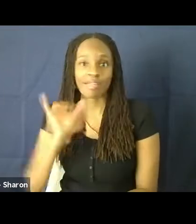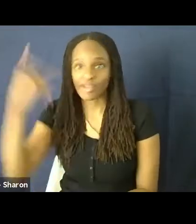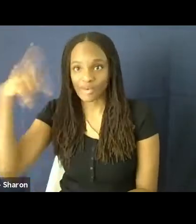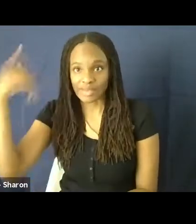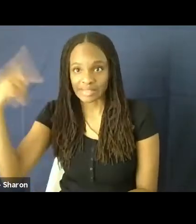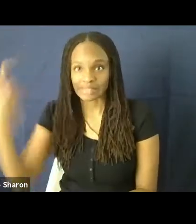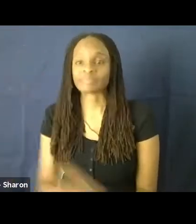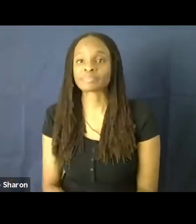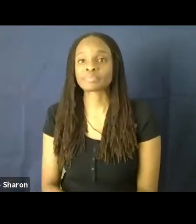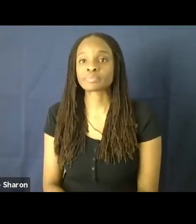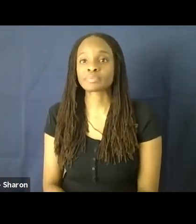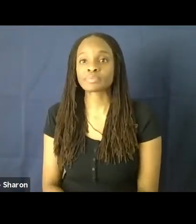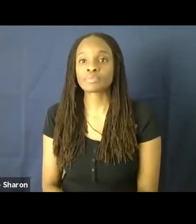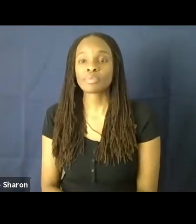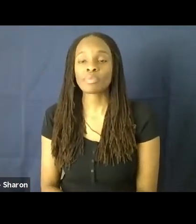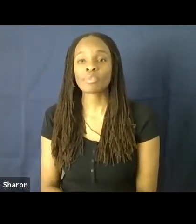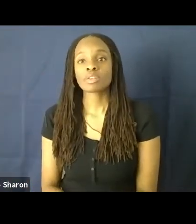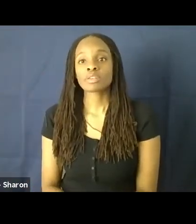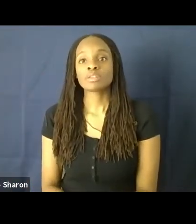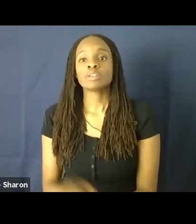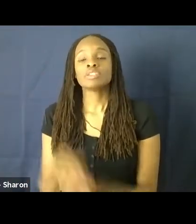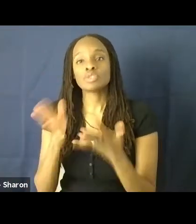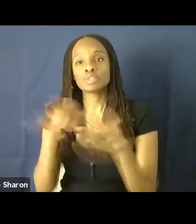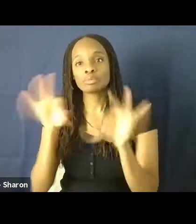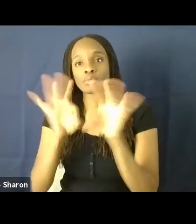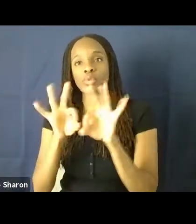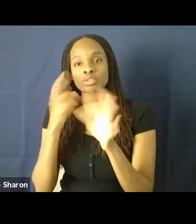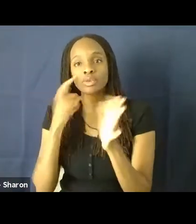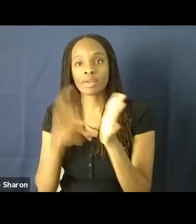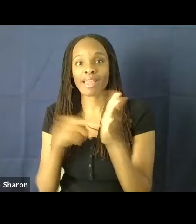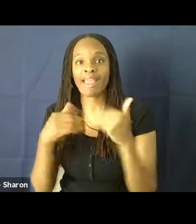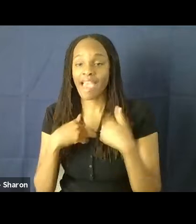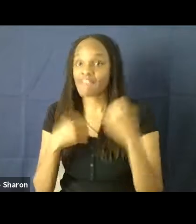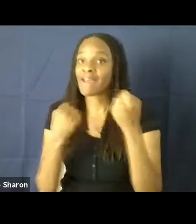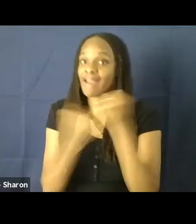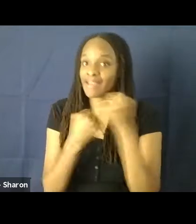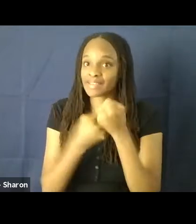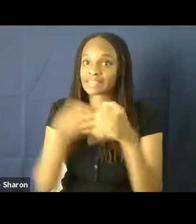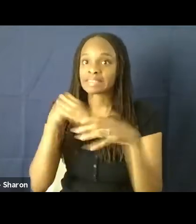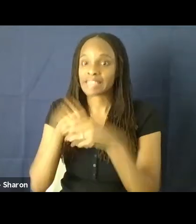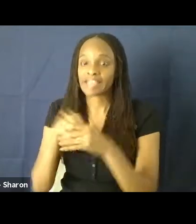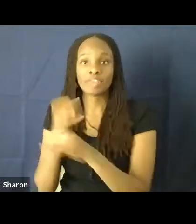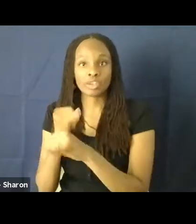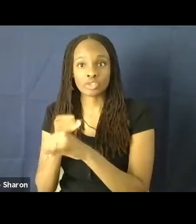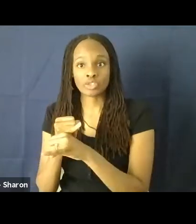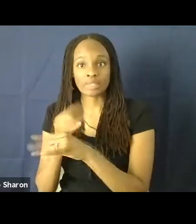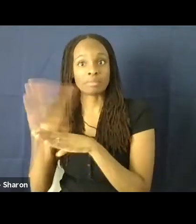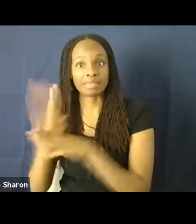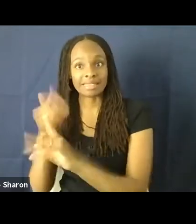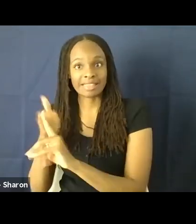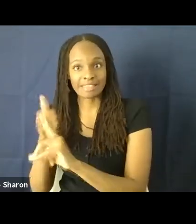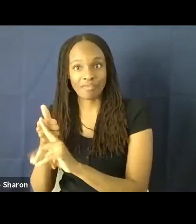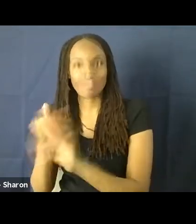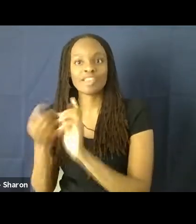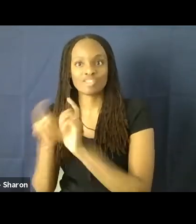All this said, it is important to recognize that there are allies in the industry, and the industry is changing. A lot of